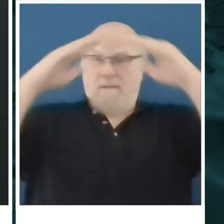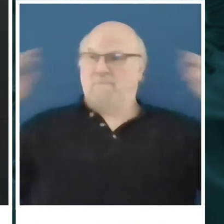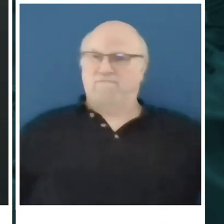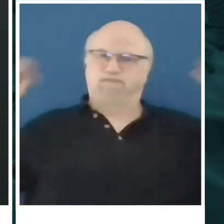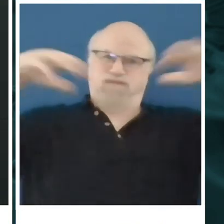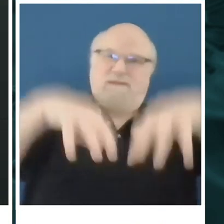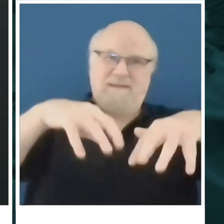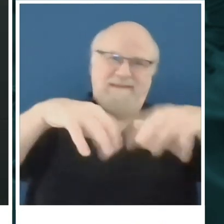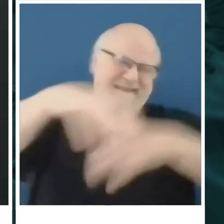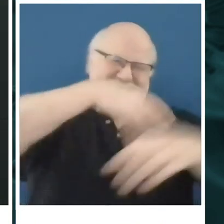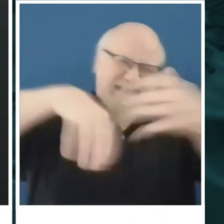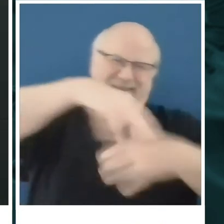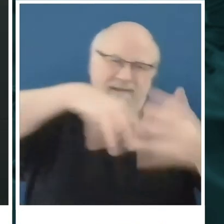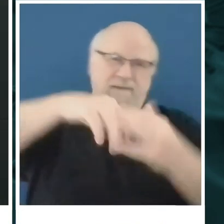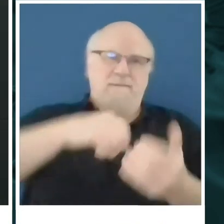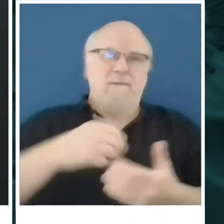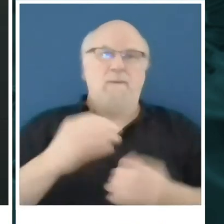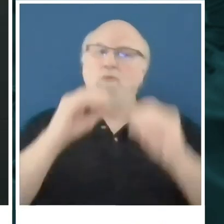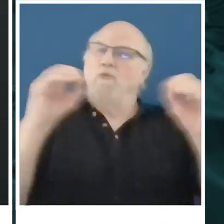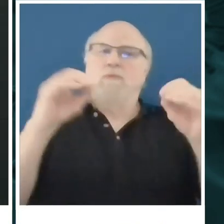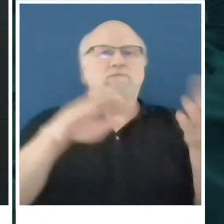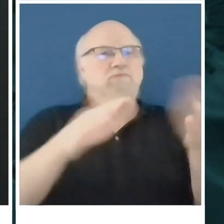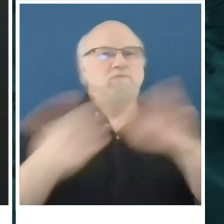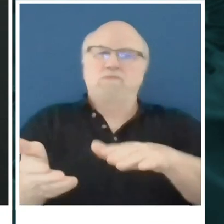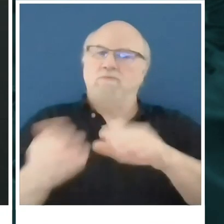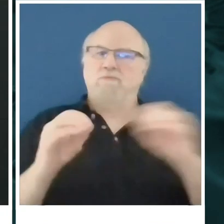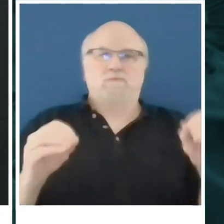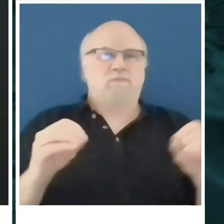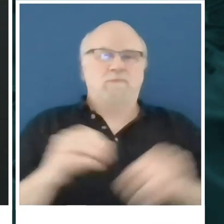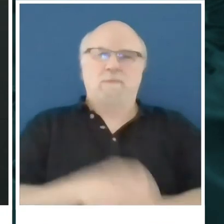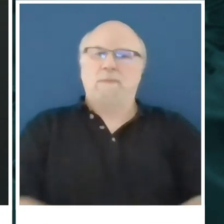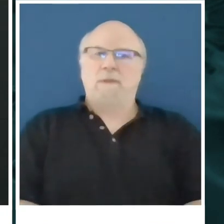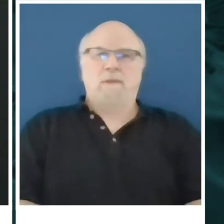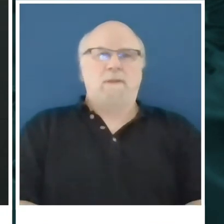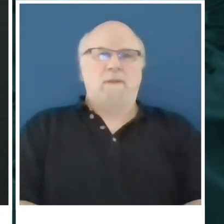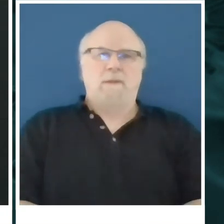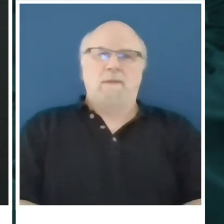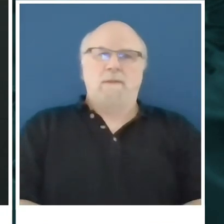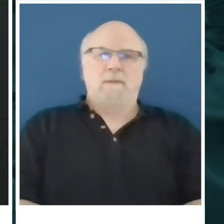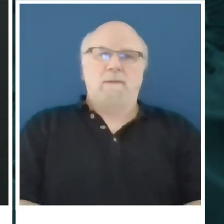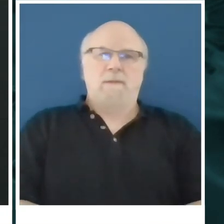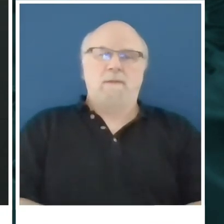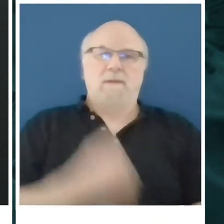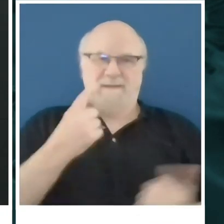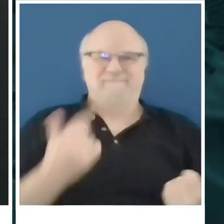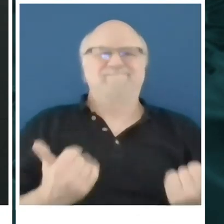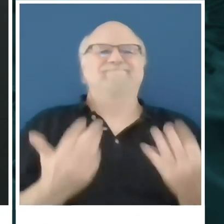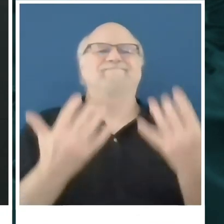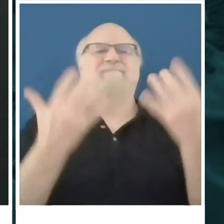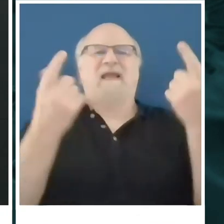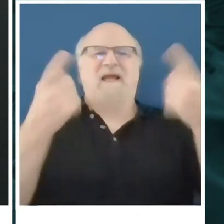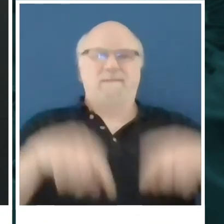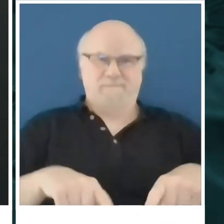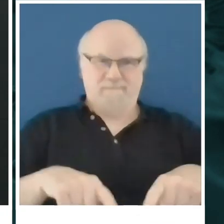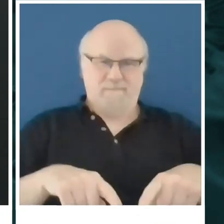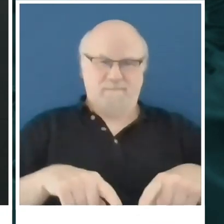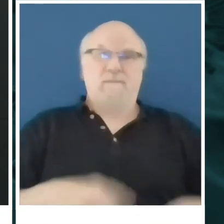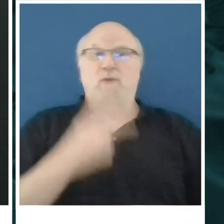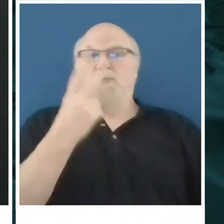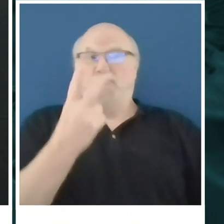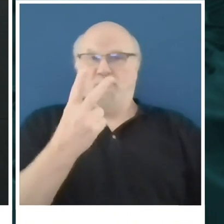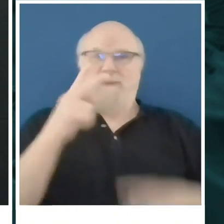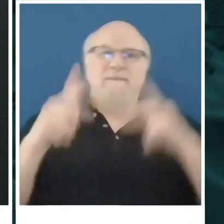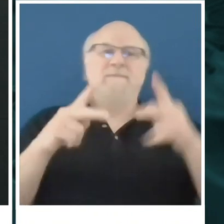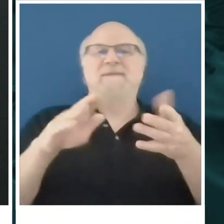am at liberty to announce that there was a – there's been a second fatality in that fire. And a third person that's critically injured that's been taken to